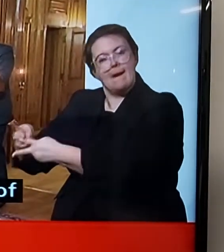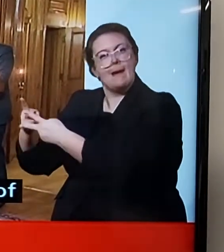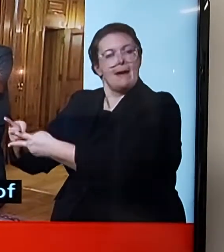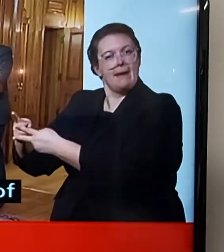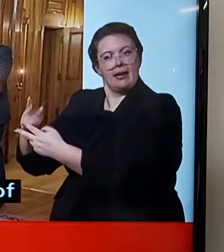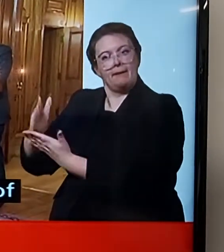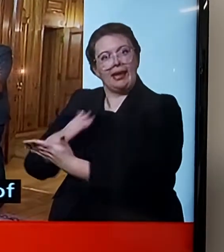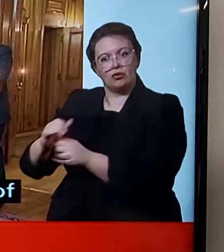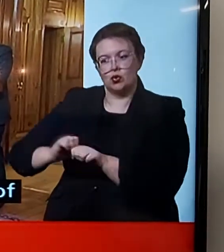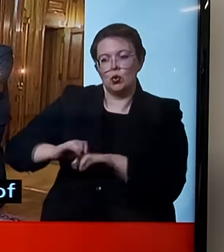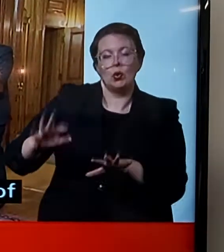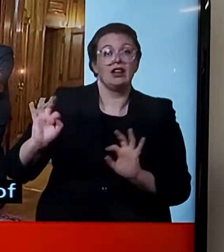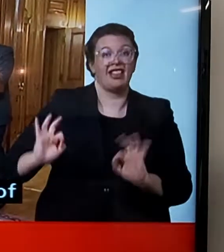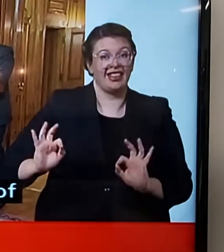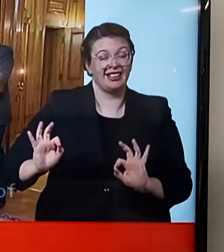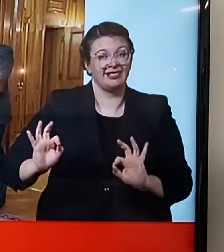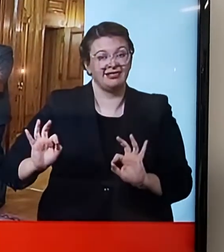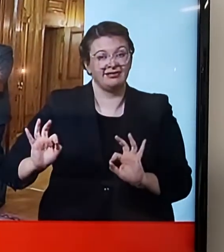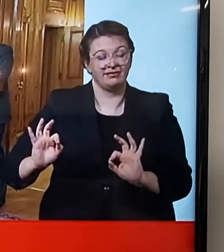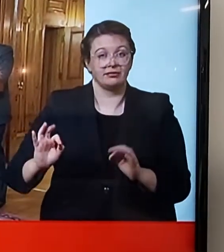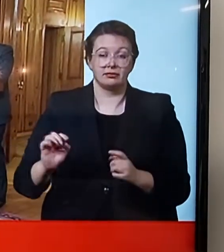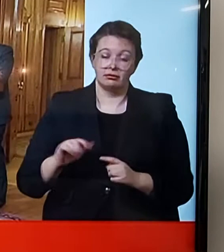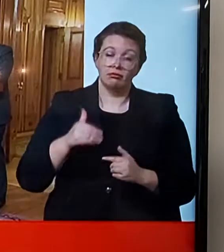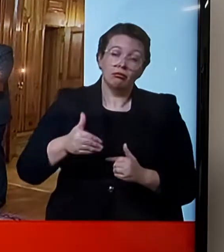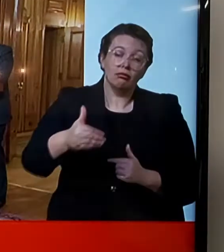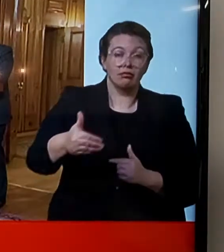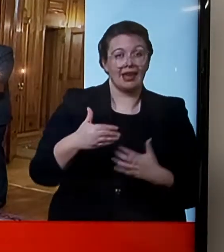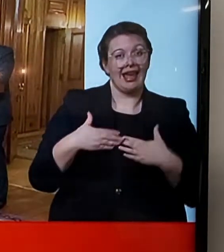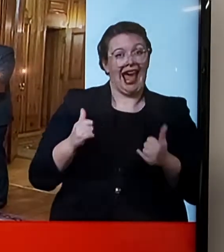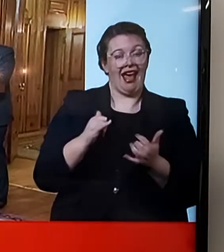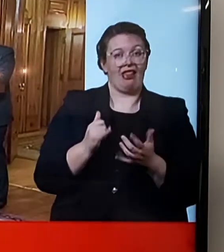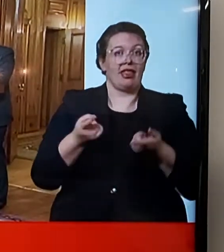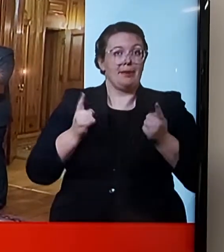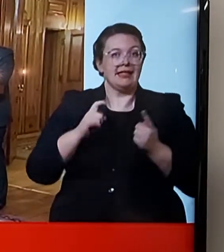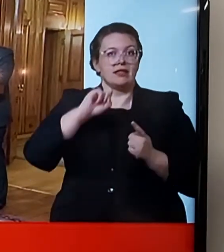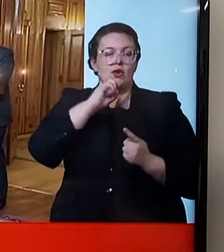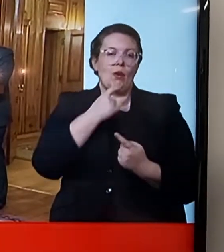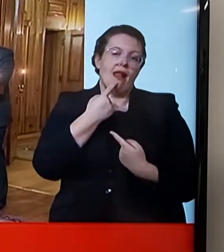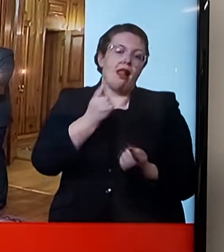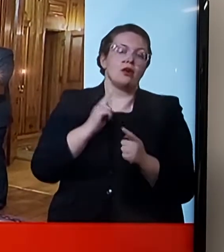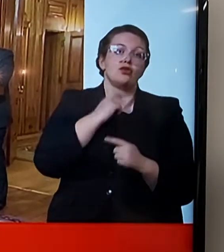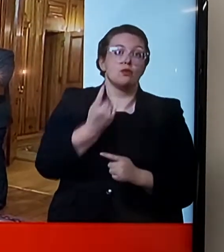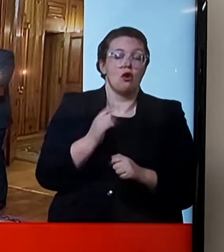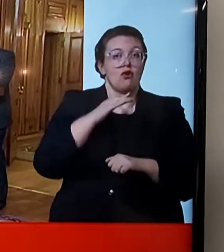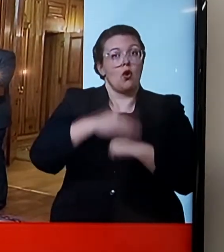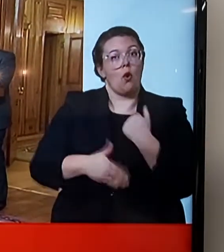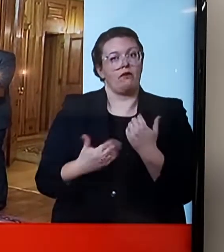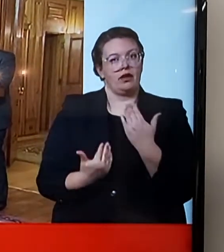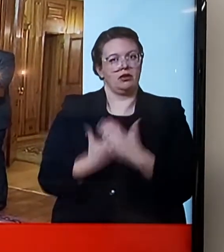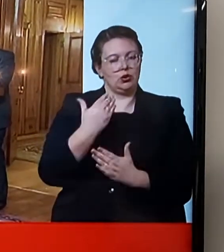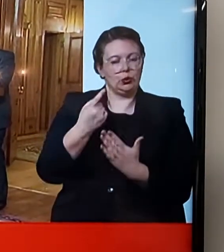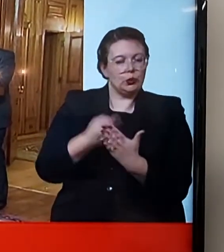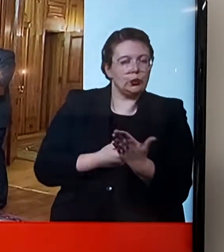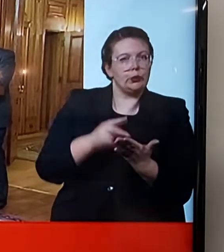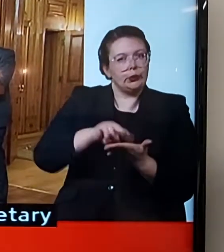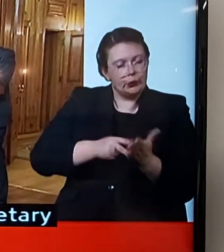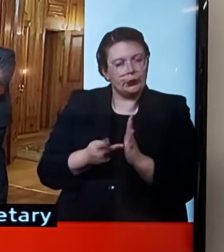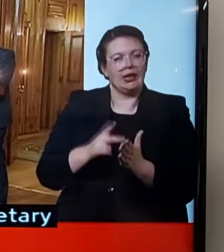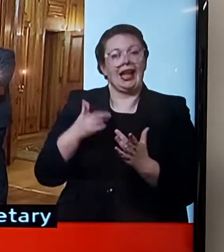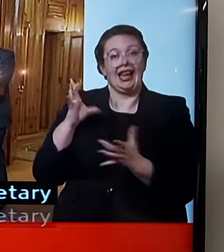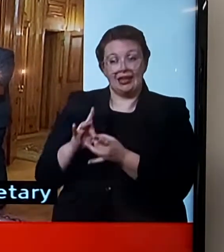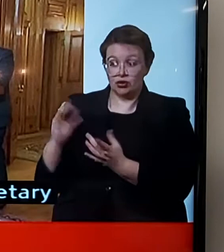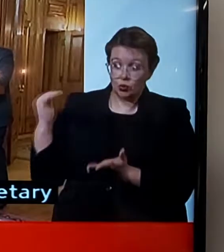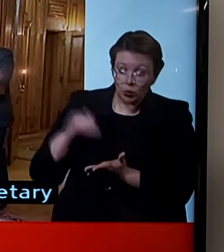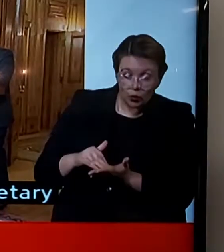the health secretary will be making a further announcement about that tomorrow. Even if you're not coming and you're coming into